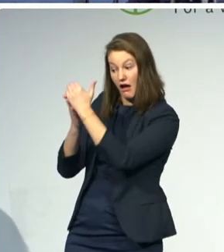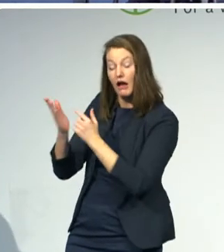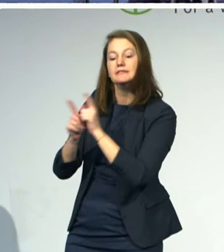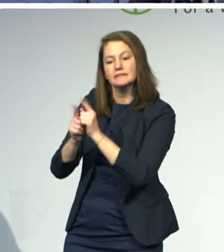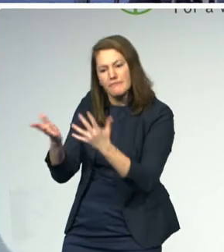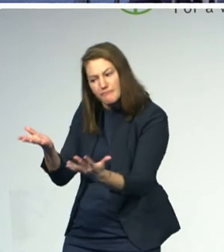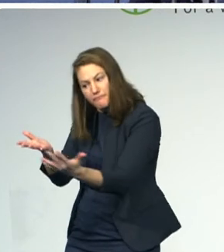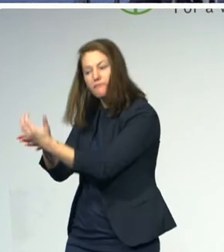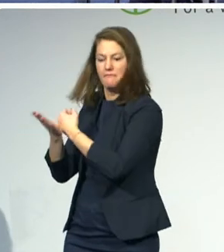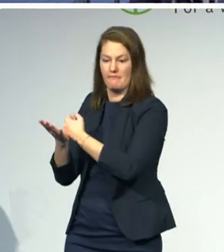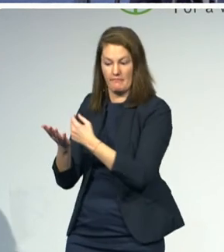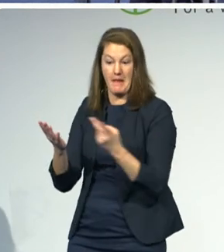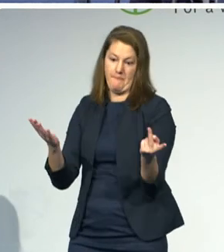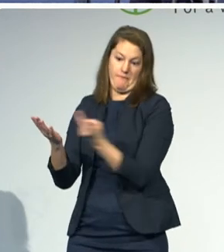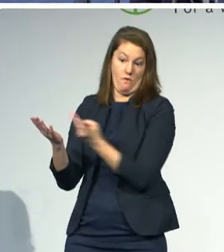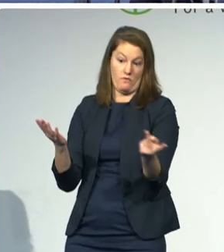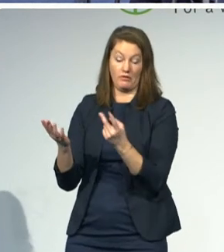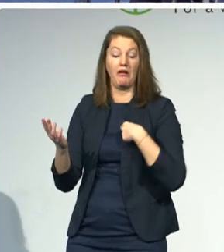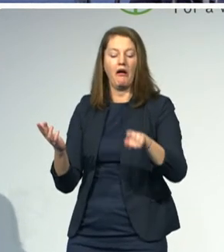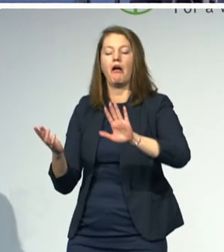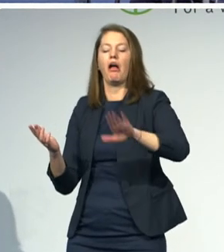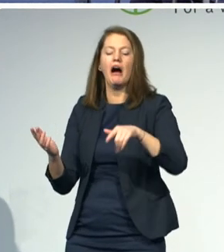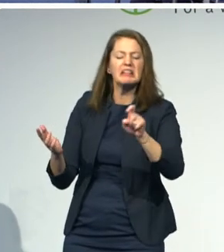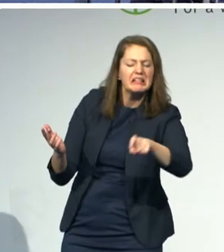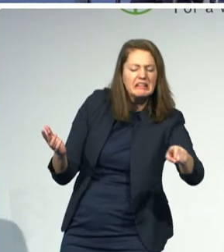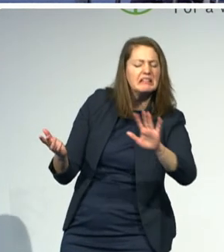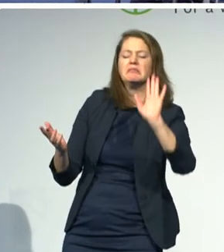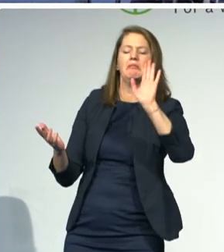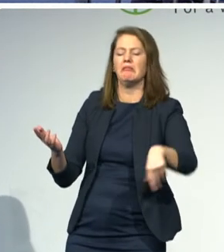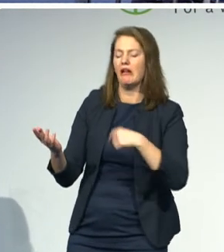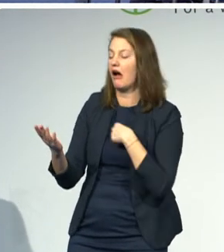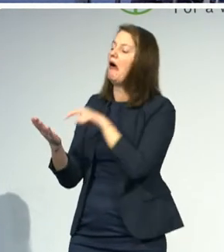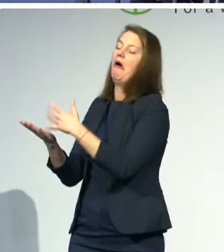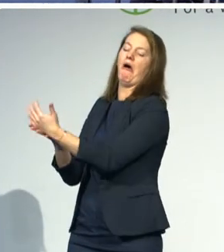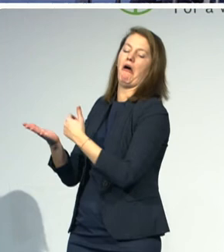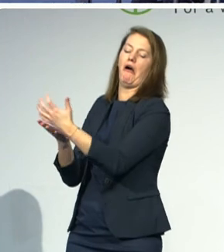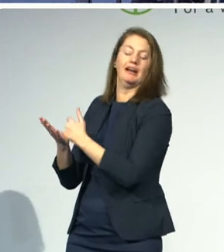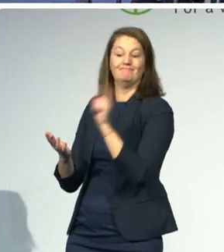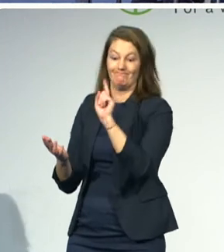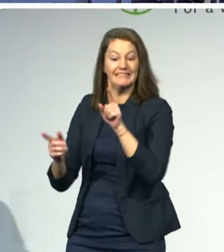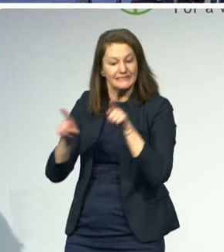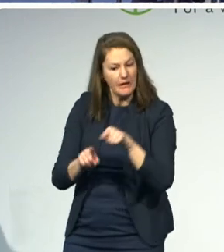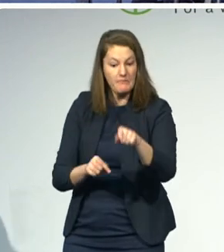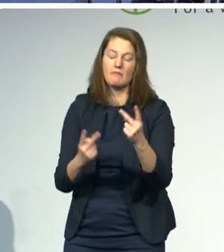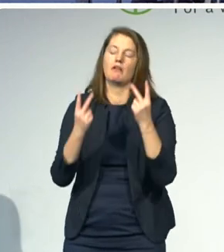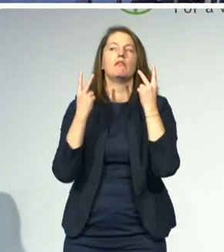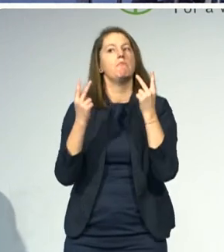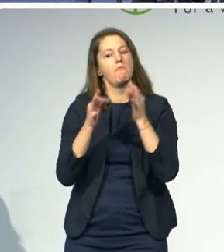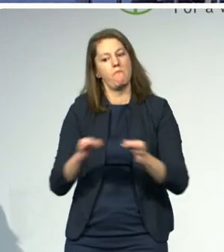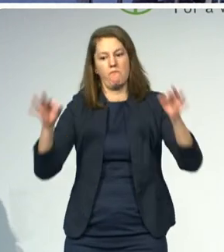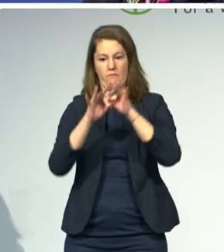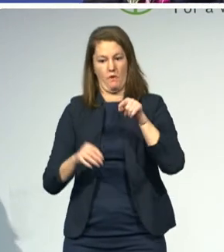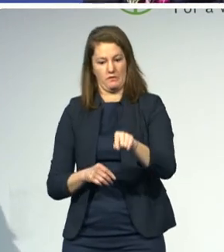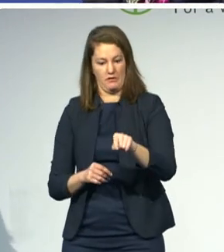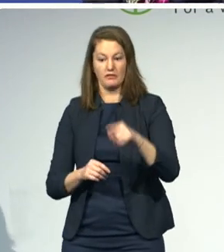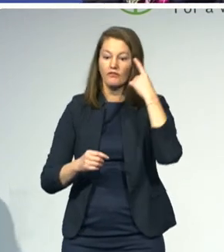monitoring and evaluation can make. If we are to push the needle forward on our